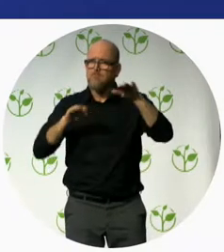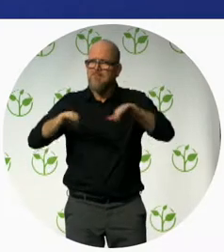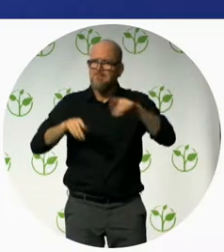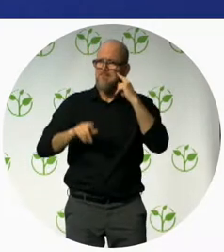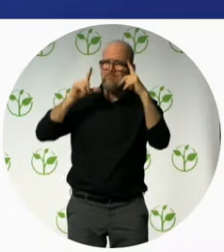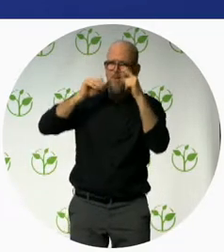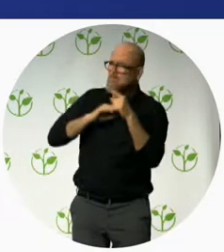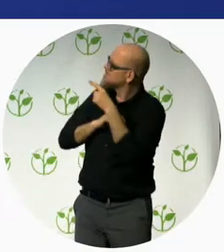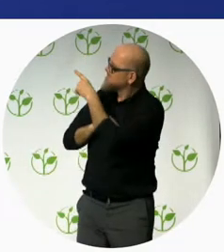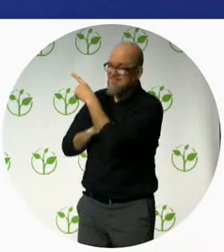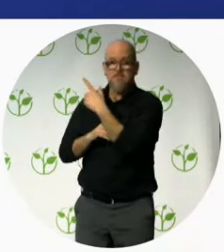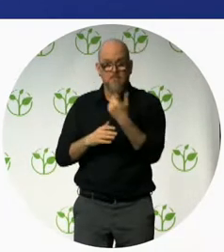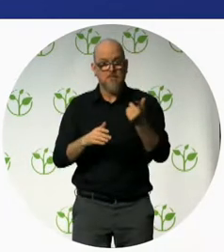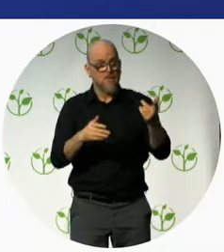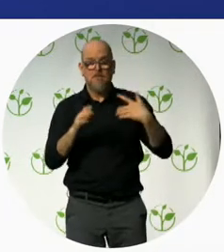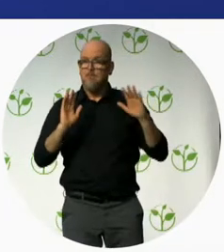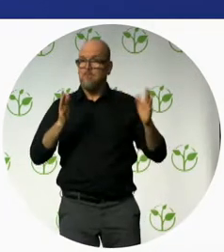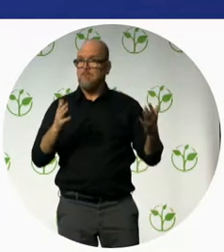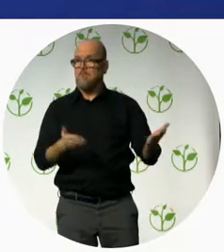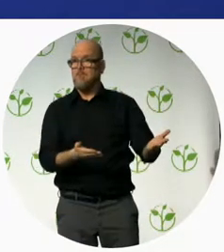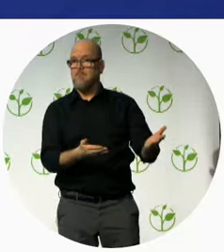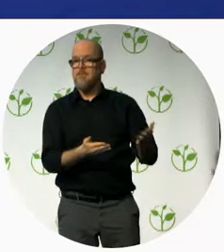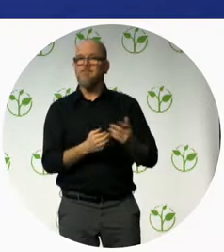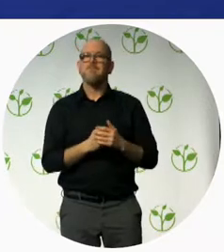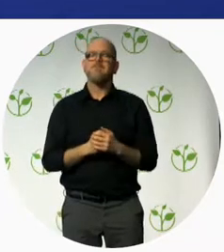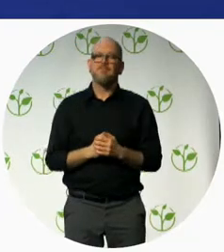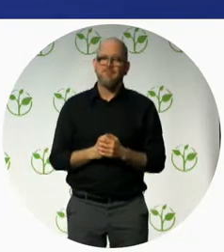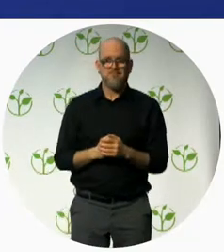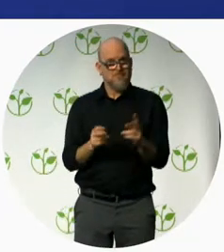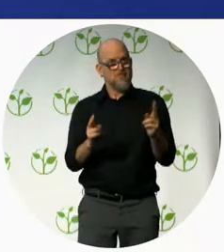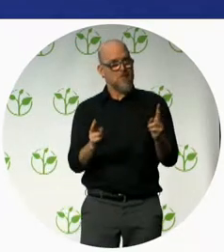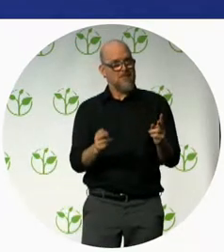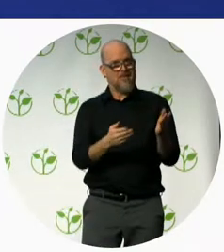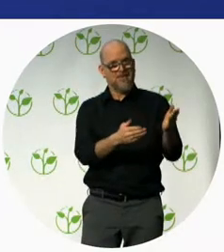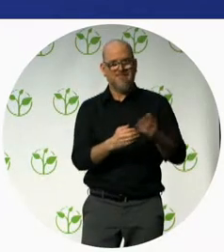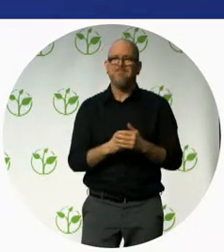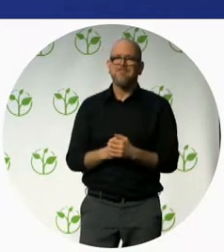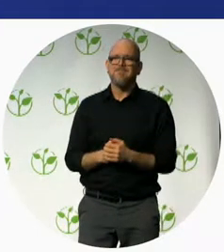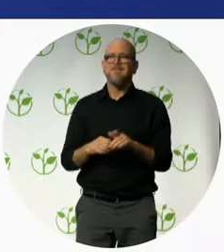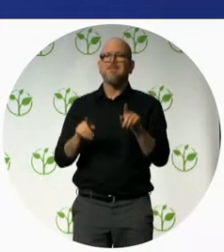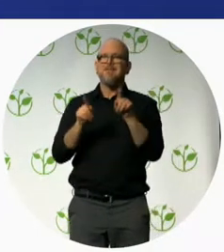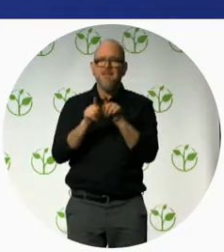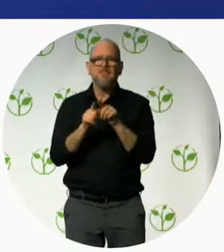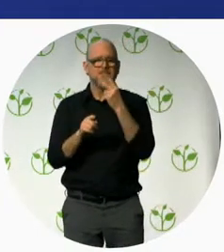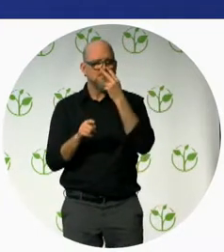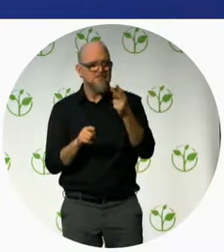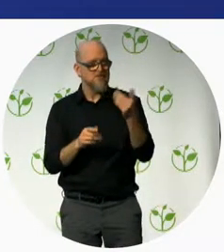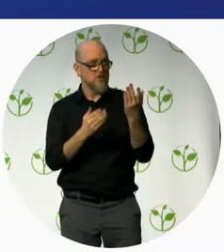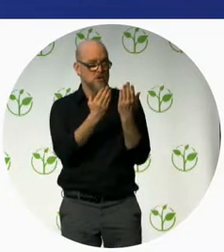other success stories and that is when in the stores of change in the school in the